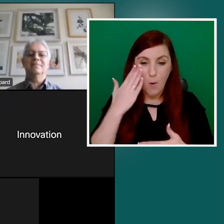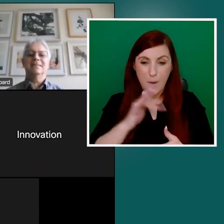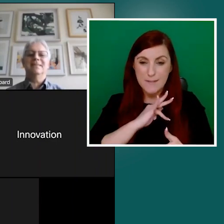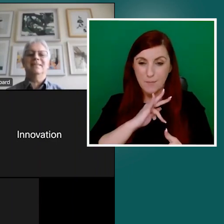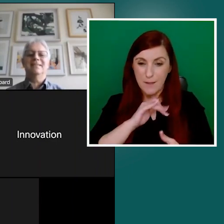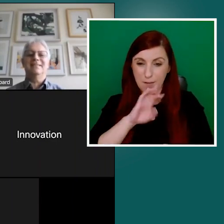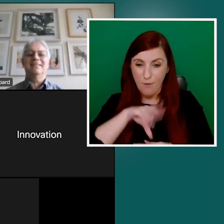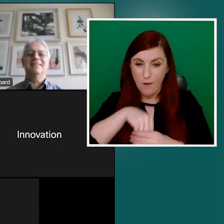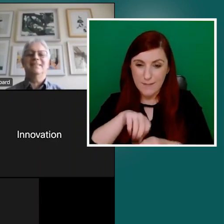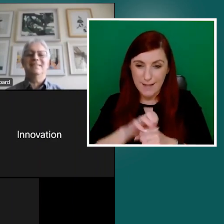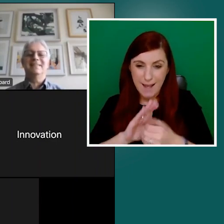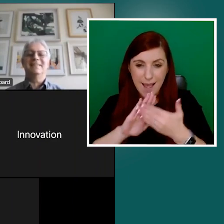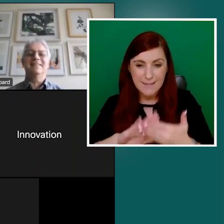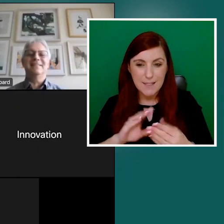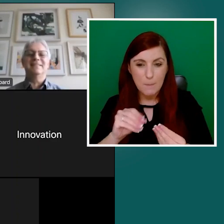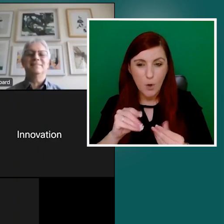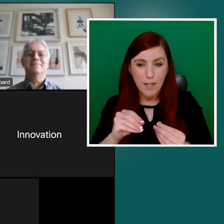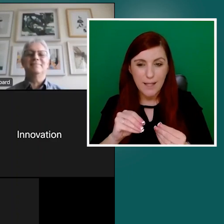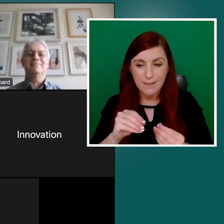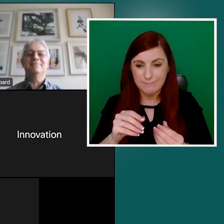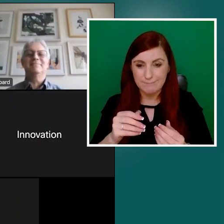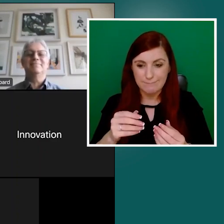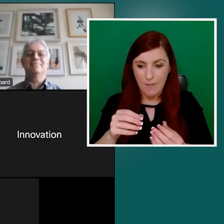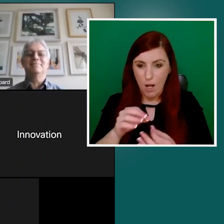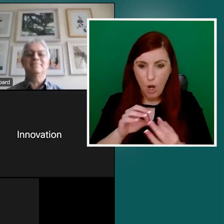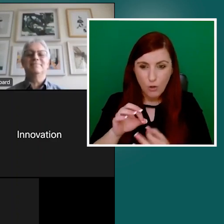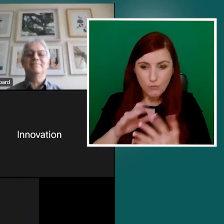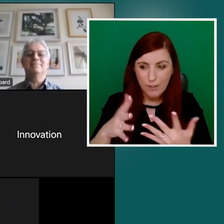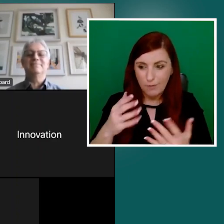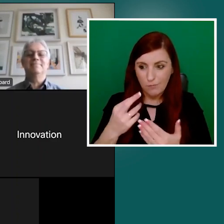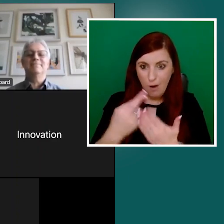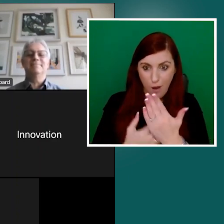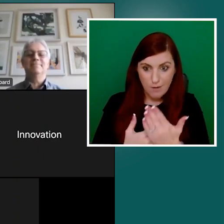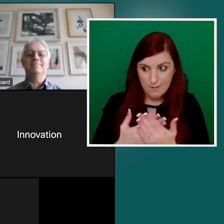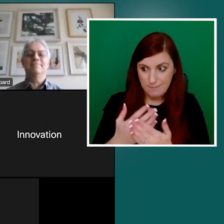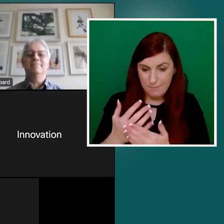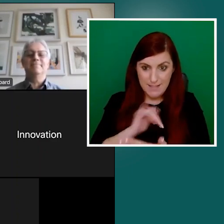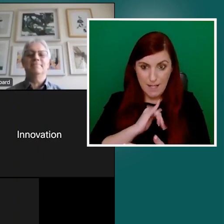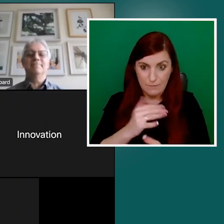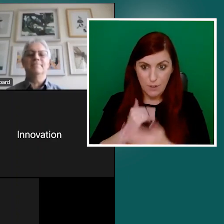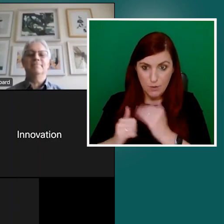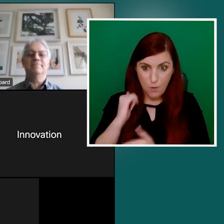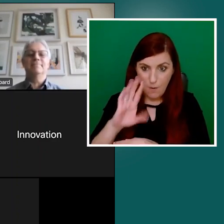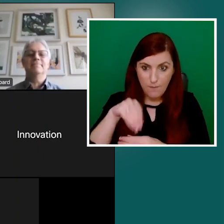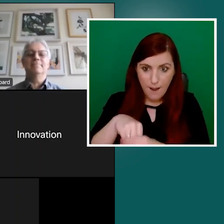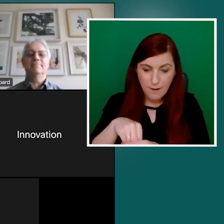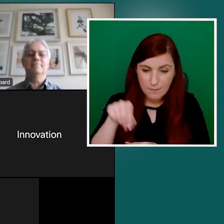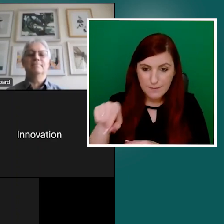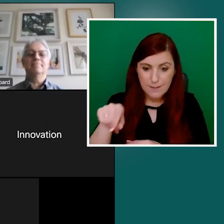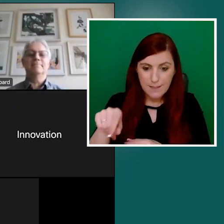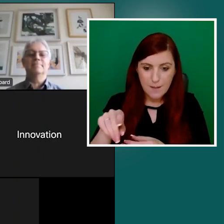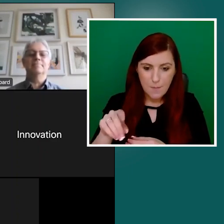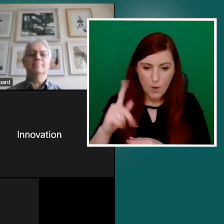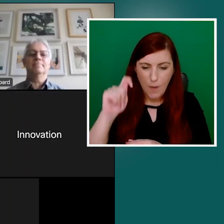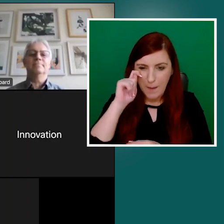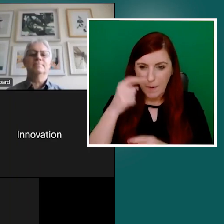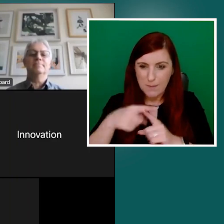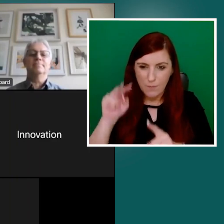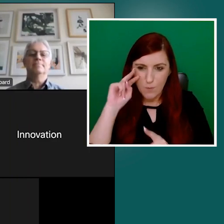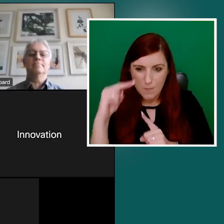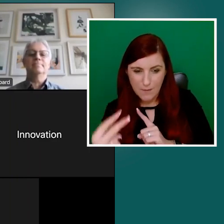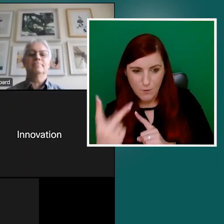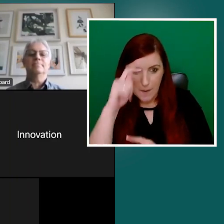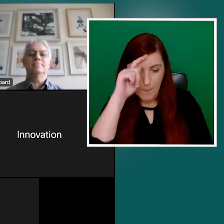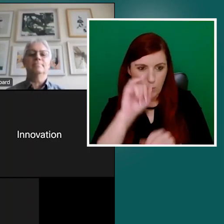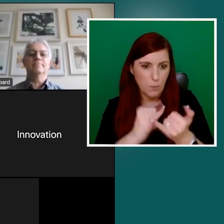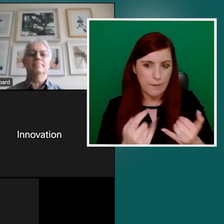a number of years ago. And because again, you're thinking with a different lens, you're thinking of investors, you're thinking about money